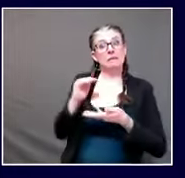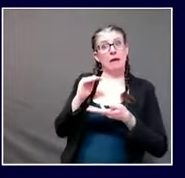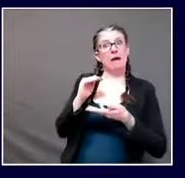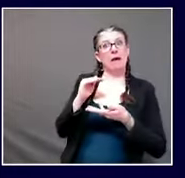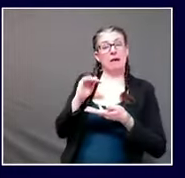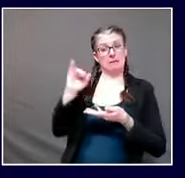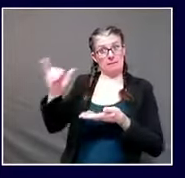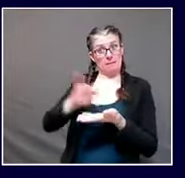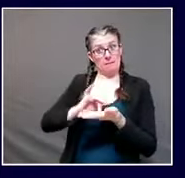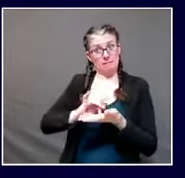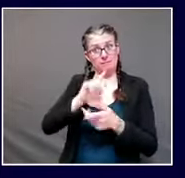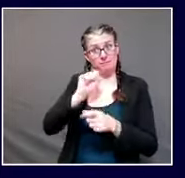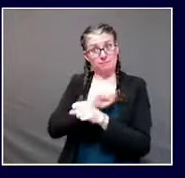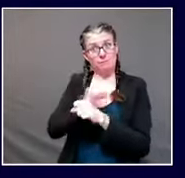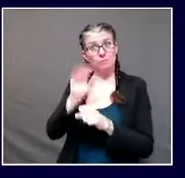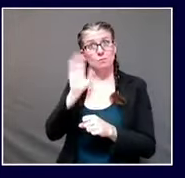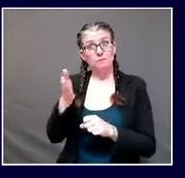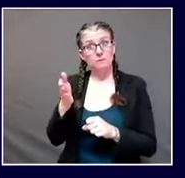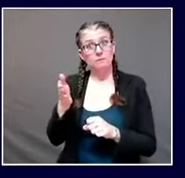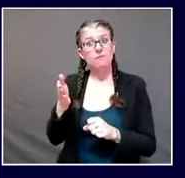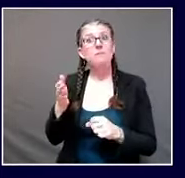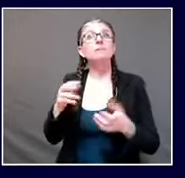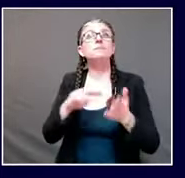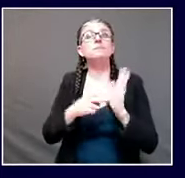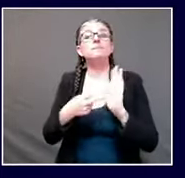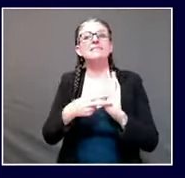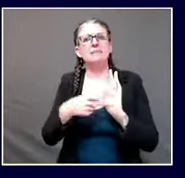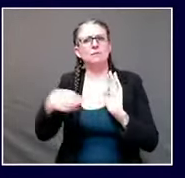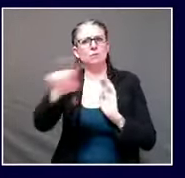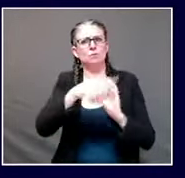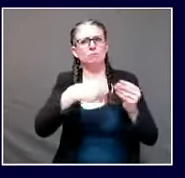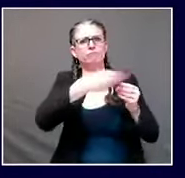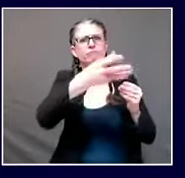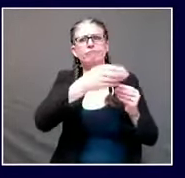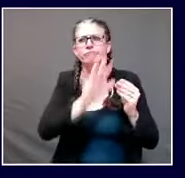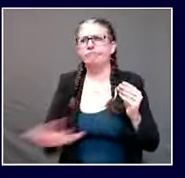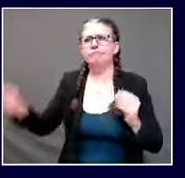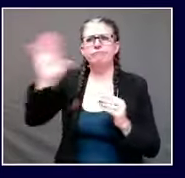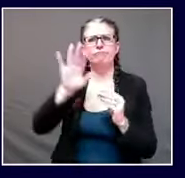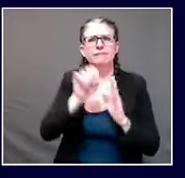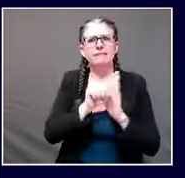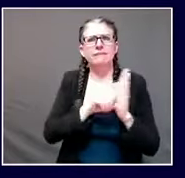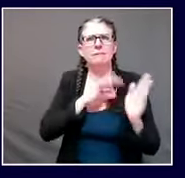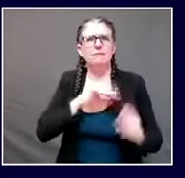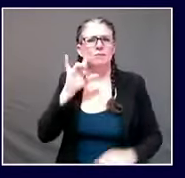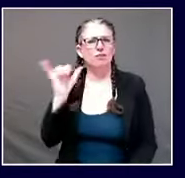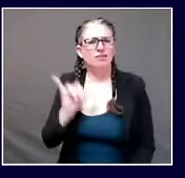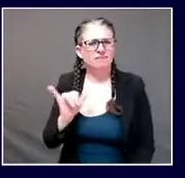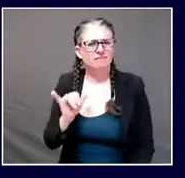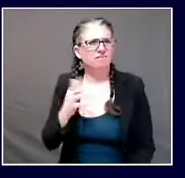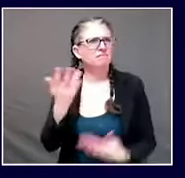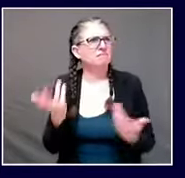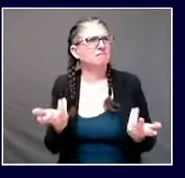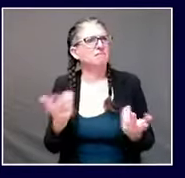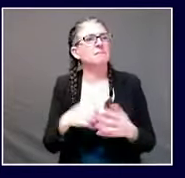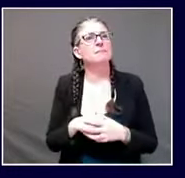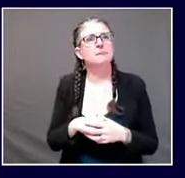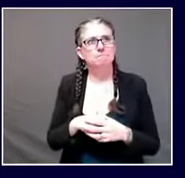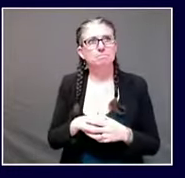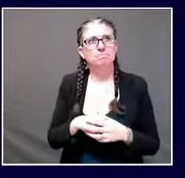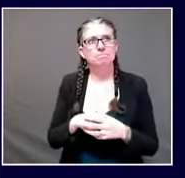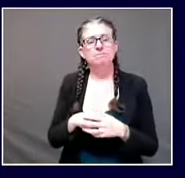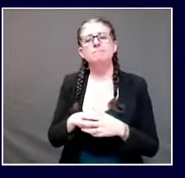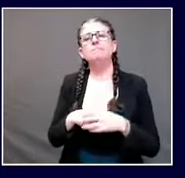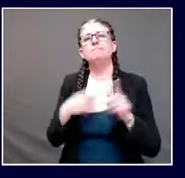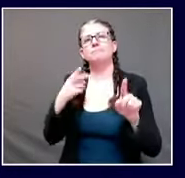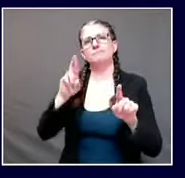received use authorization as you may know just in the last 48 hours or recent days that monoclonal